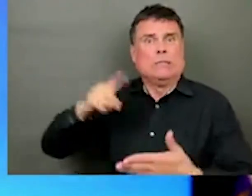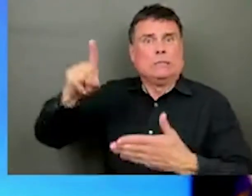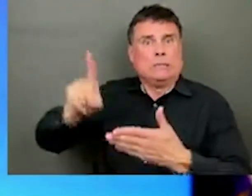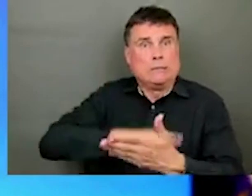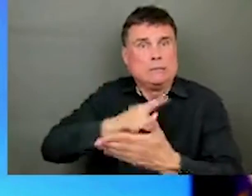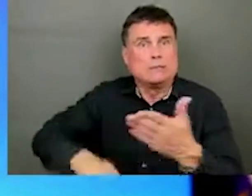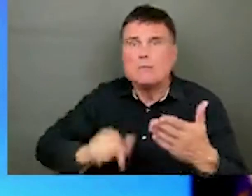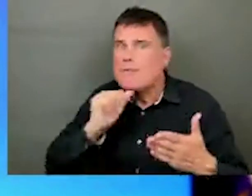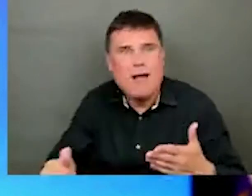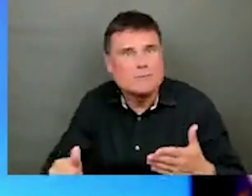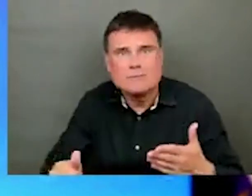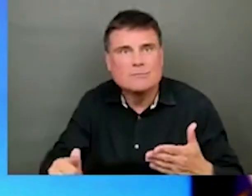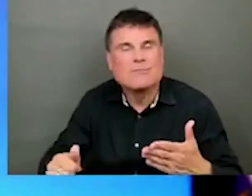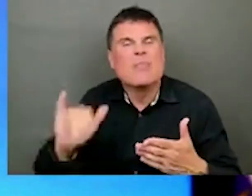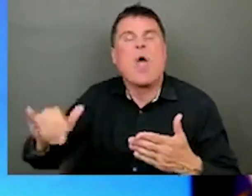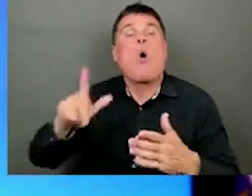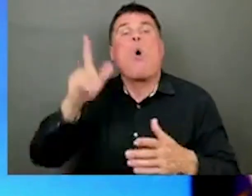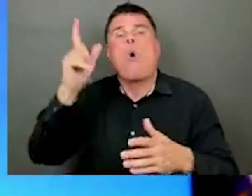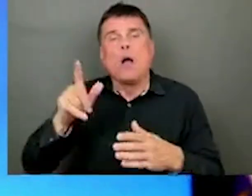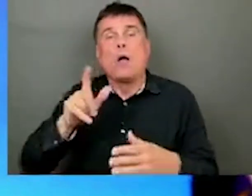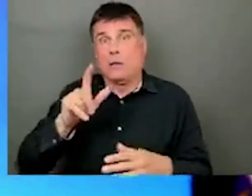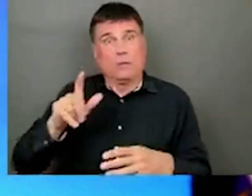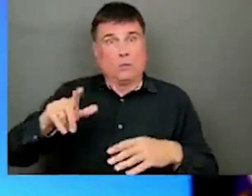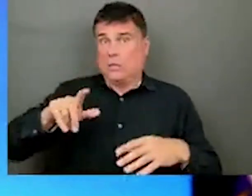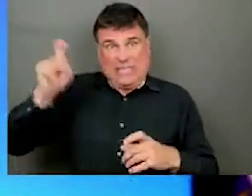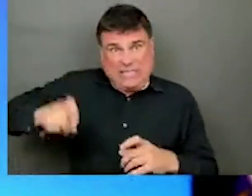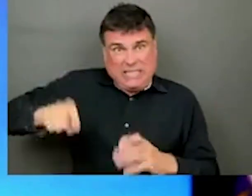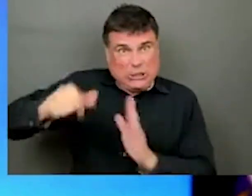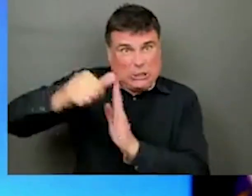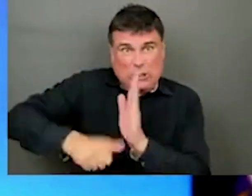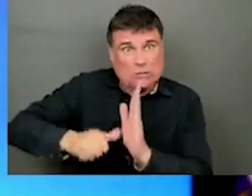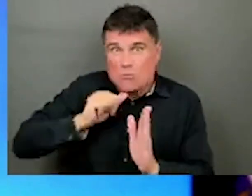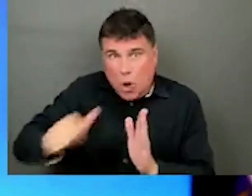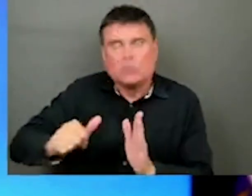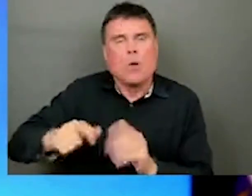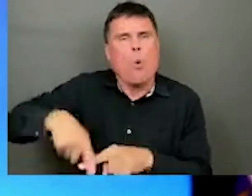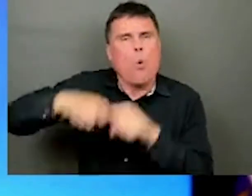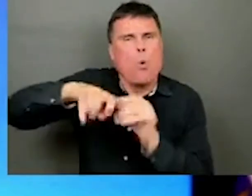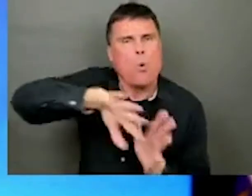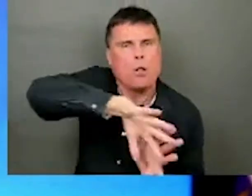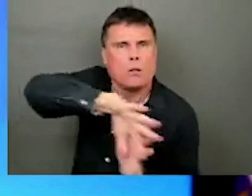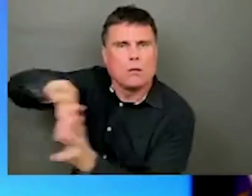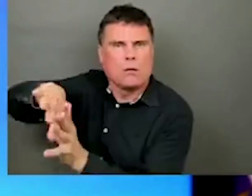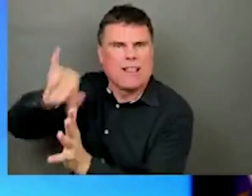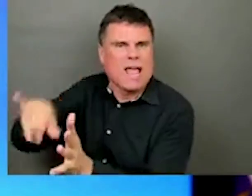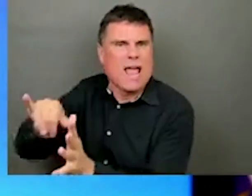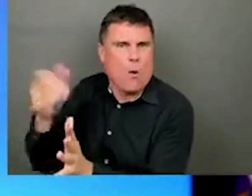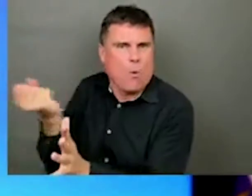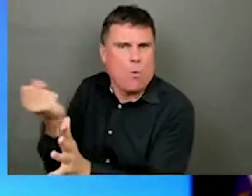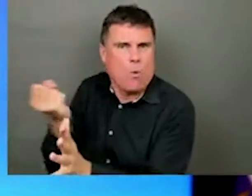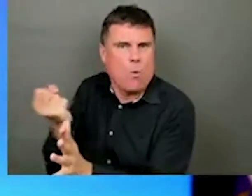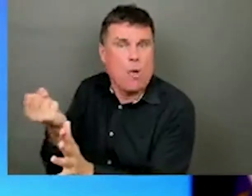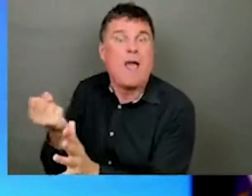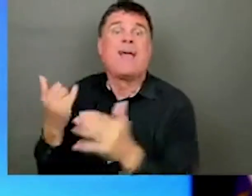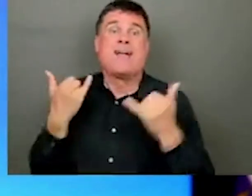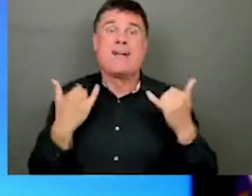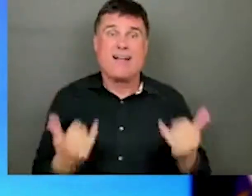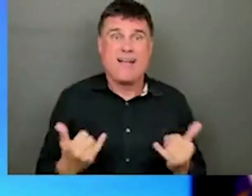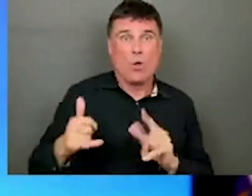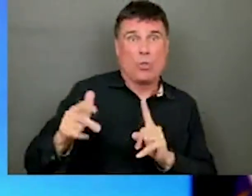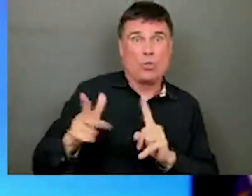cancel some surgeries also in the past third wave of COVID-19. We